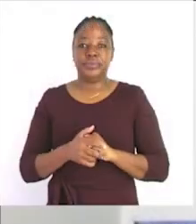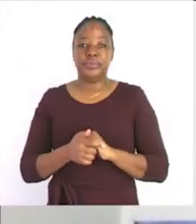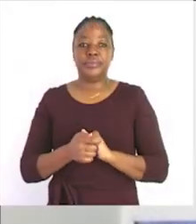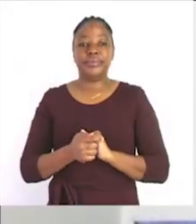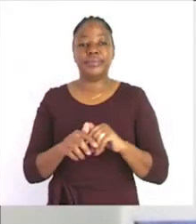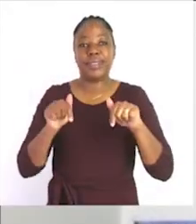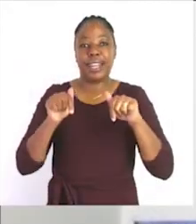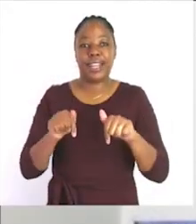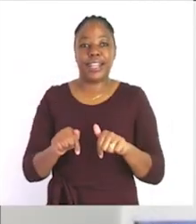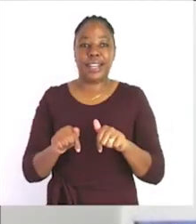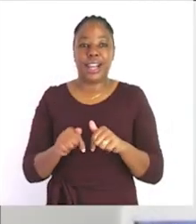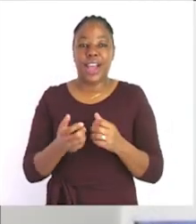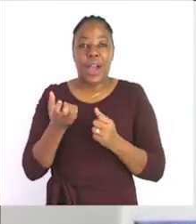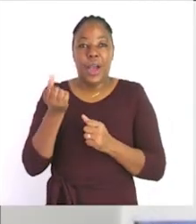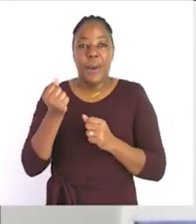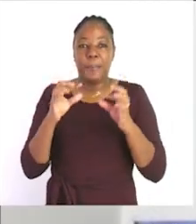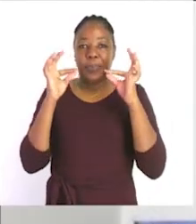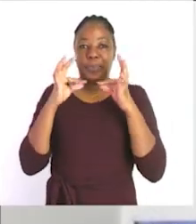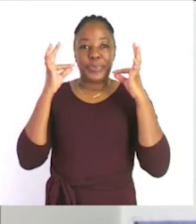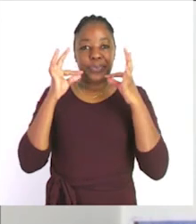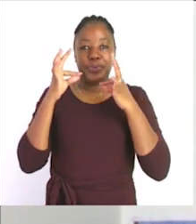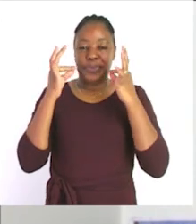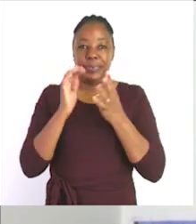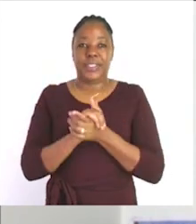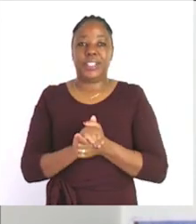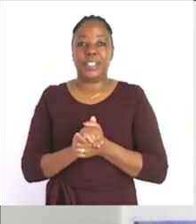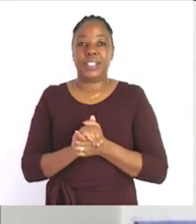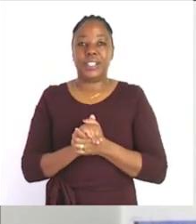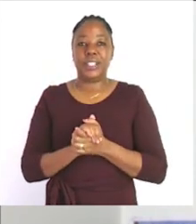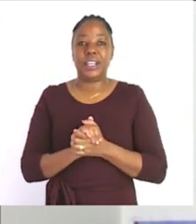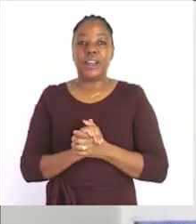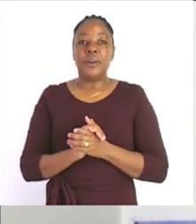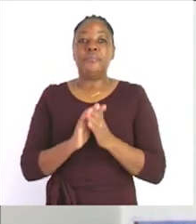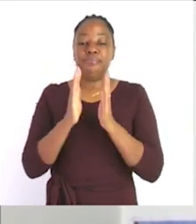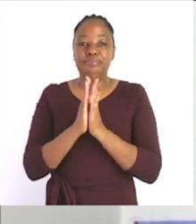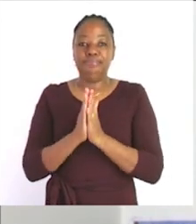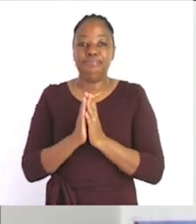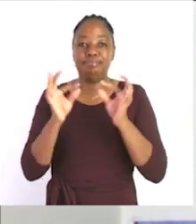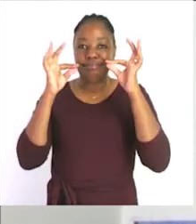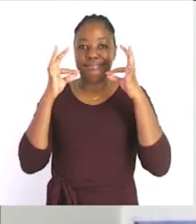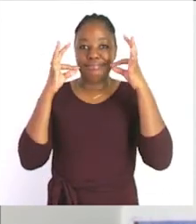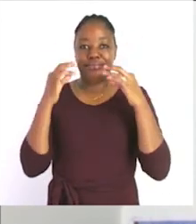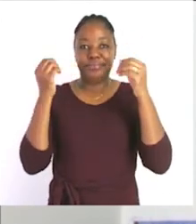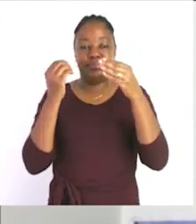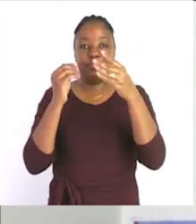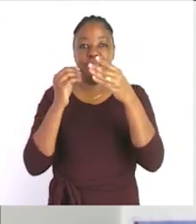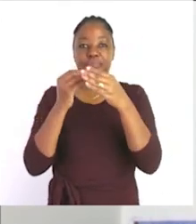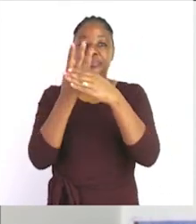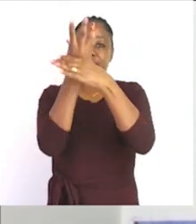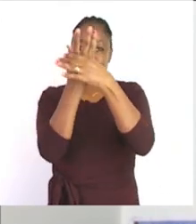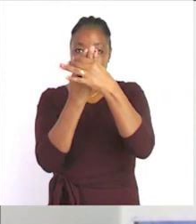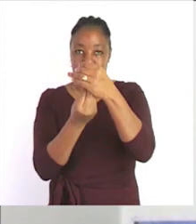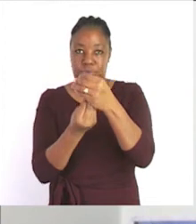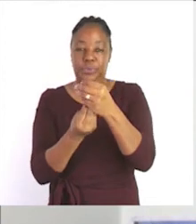now we have a special treat for you here i'd like us to please sing about autumn we have talked so